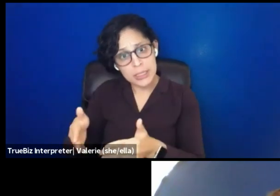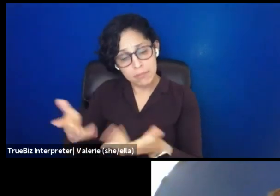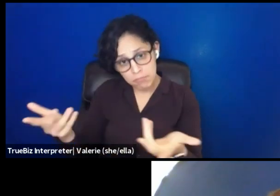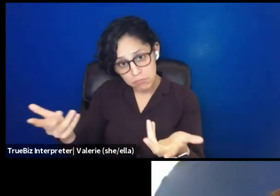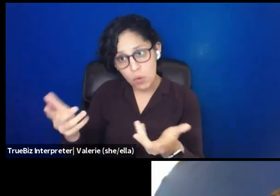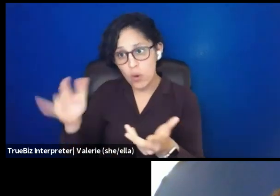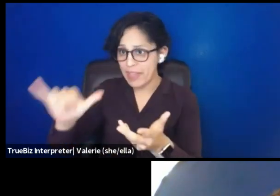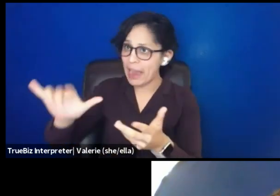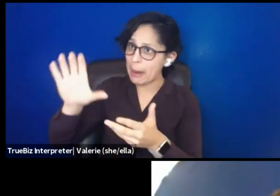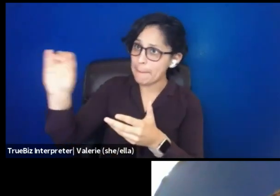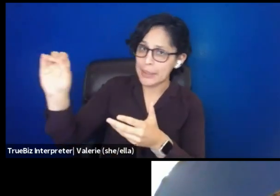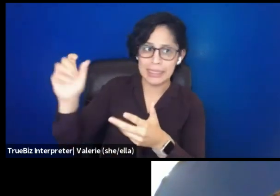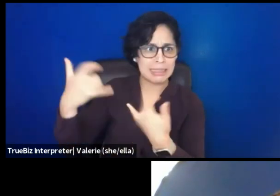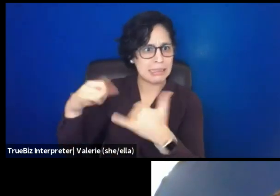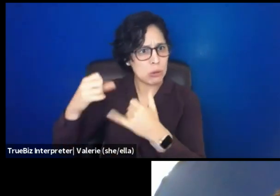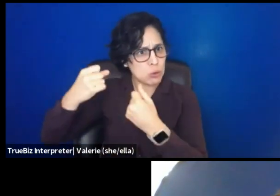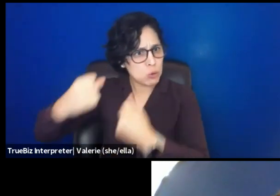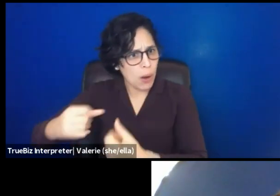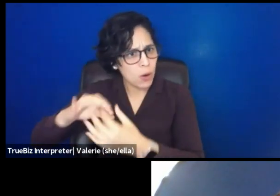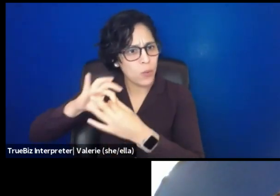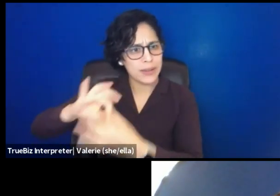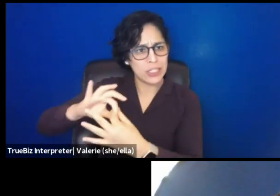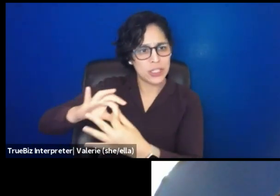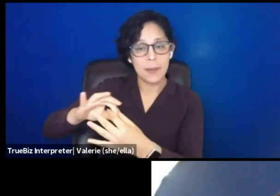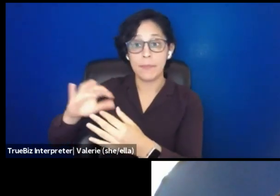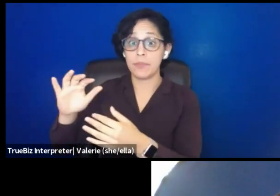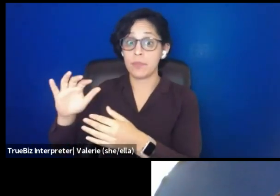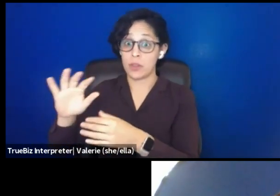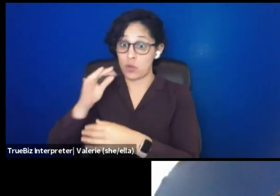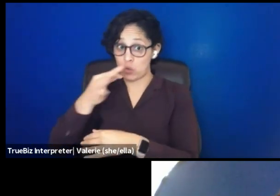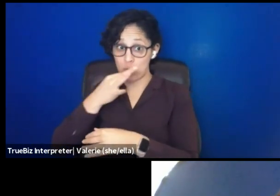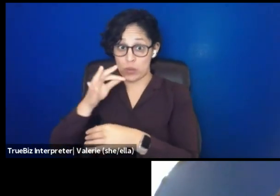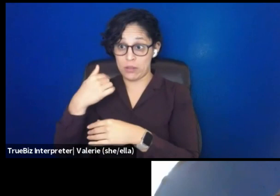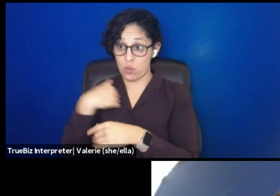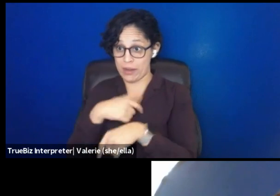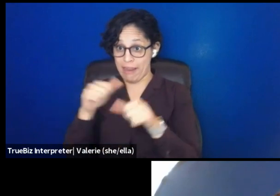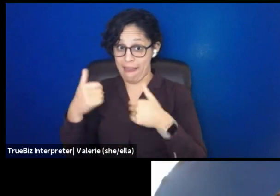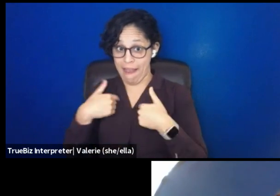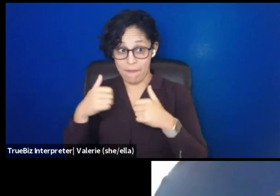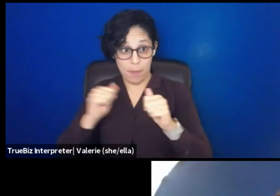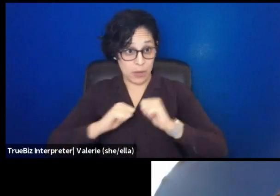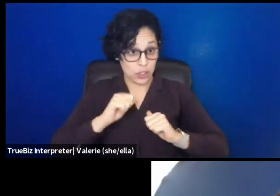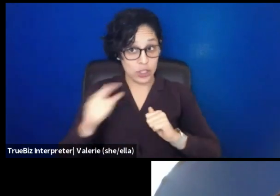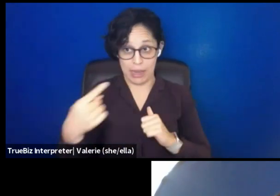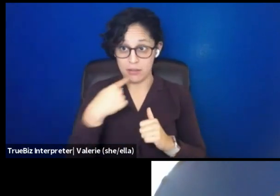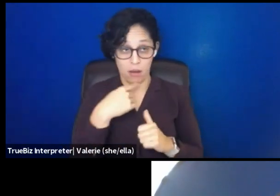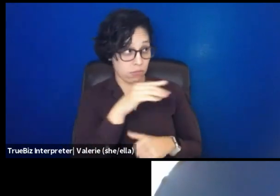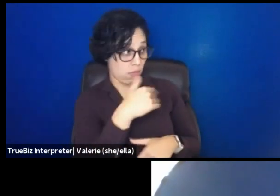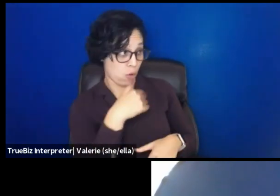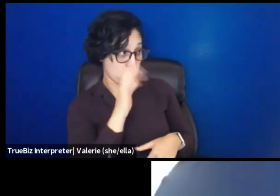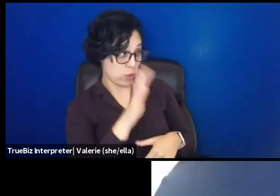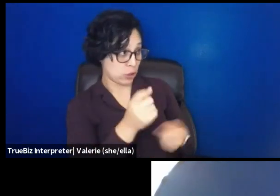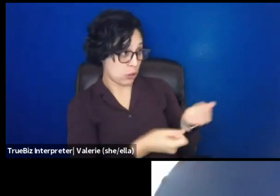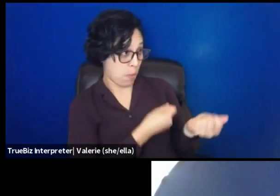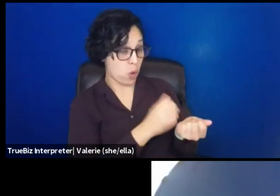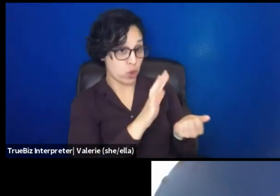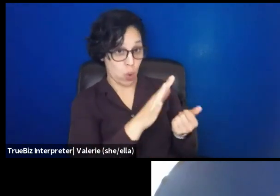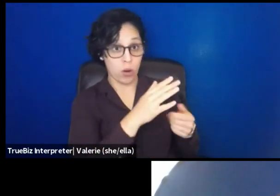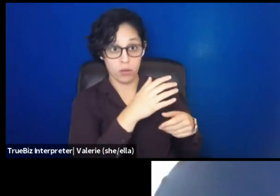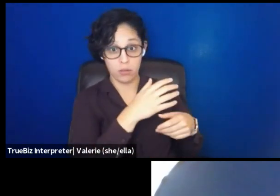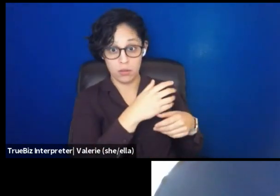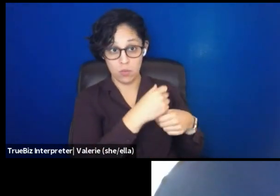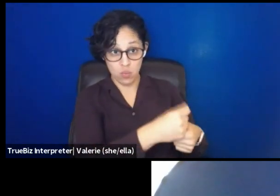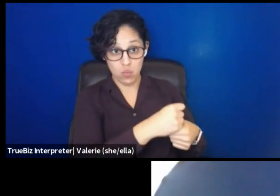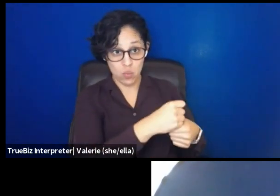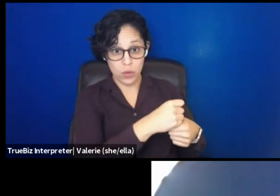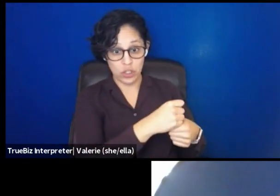still pretty strong. And like still, as soon as we have a production again has expressed, like, I will, I will support your productions from now